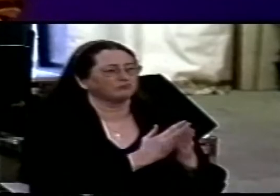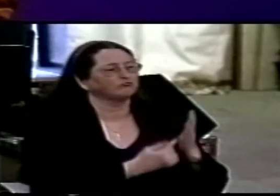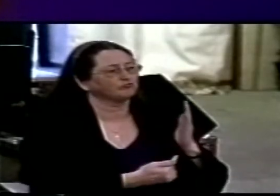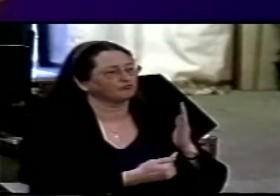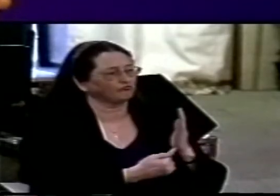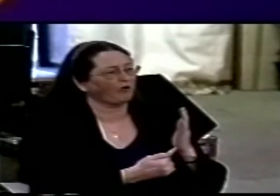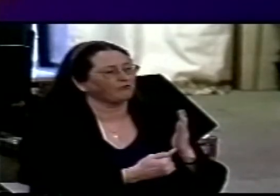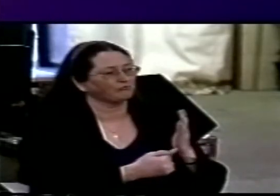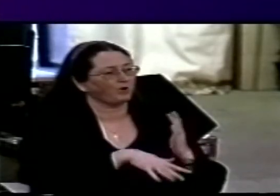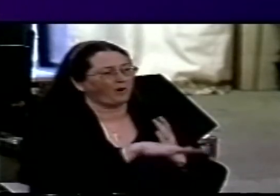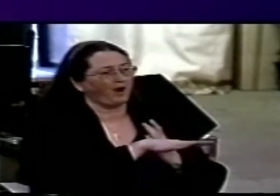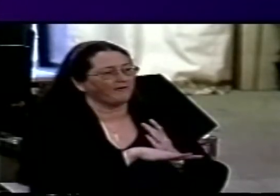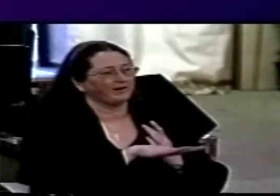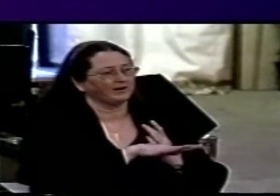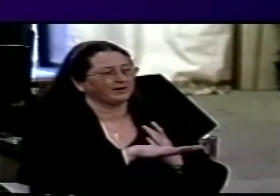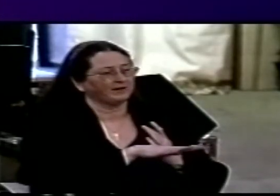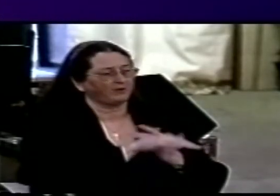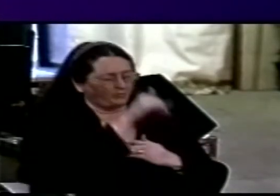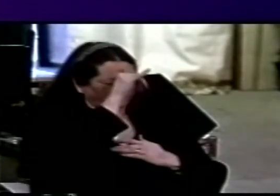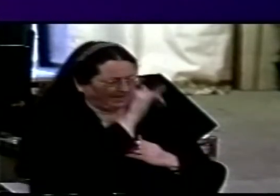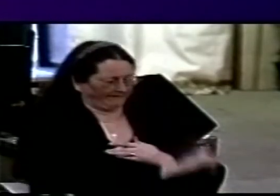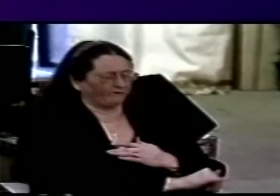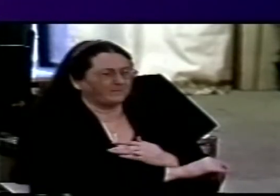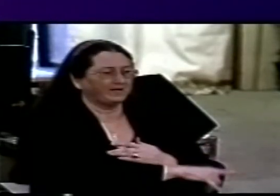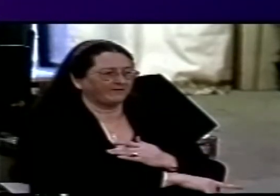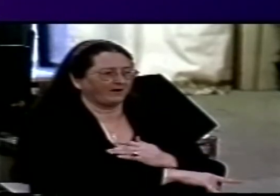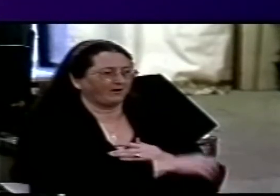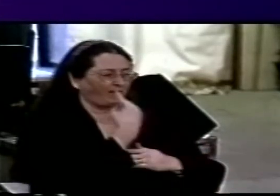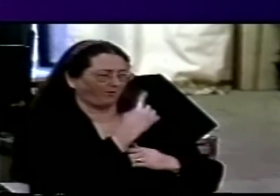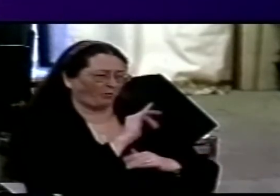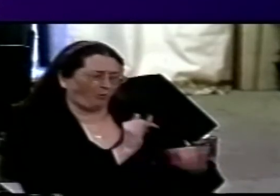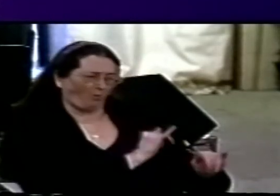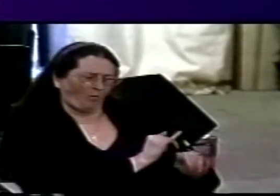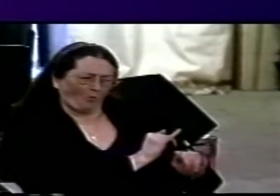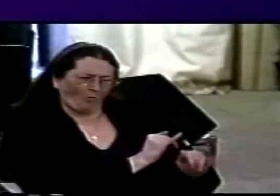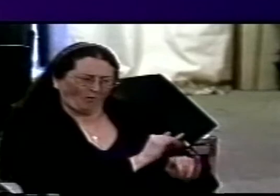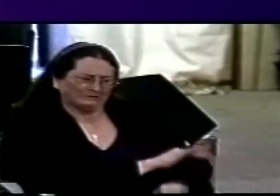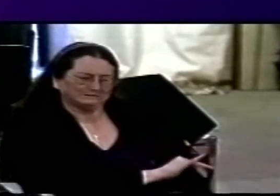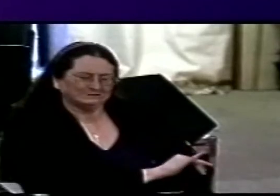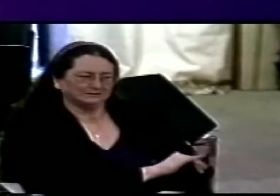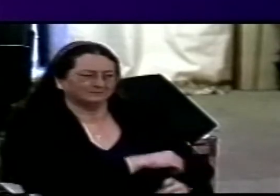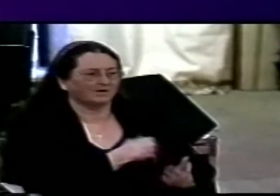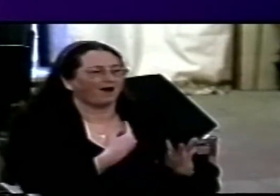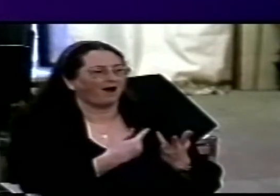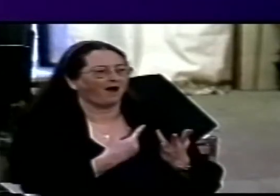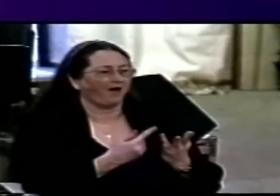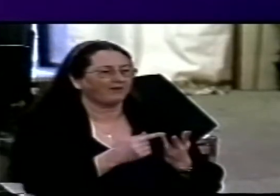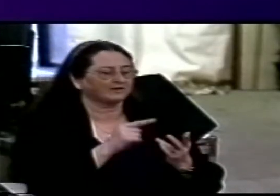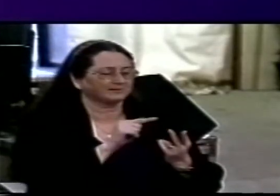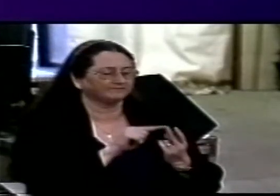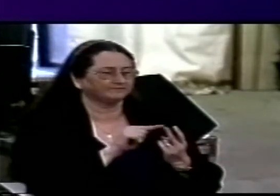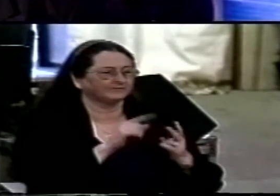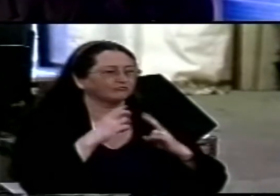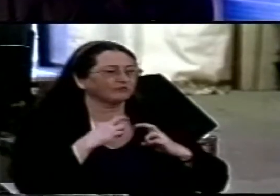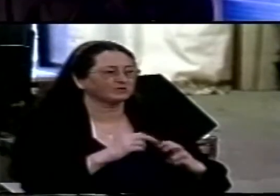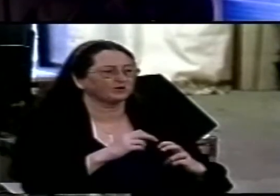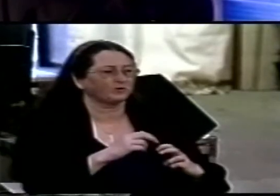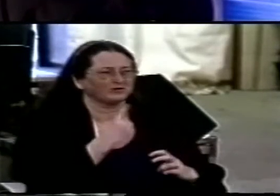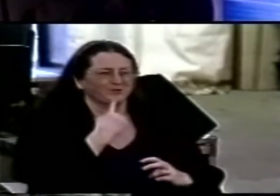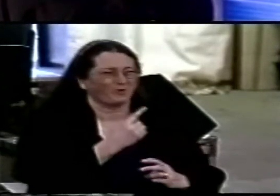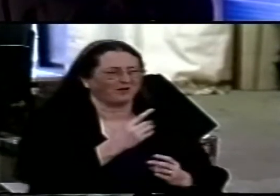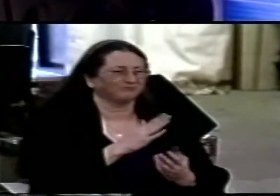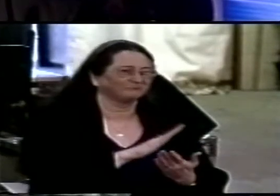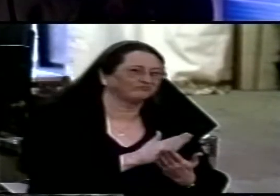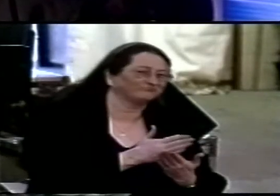was absolutely demonic they wouldn't touch it with a barge pole and then there were those in our research who were agnostic